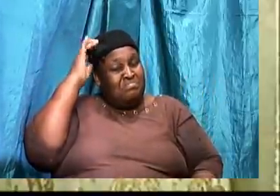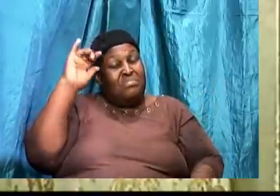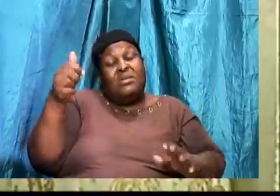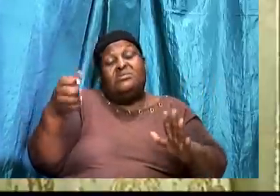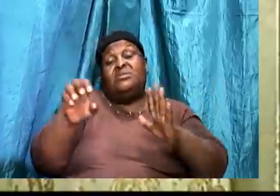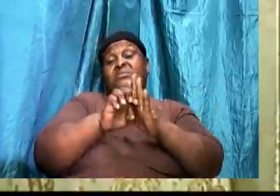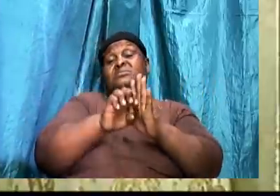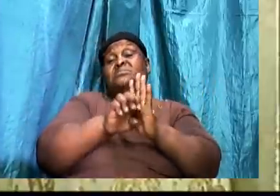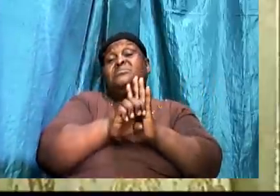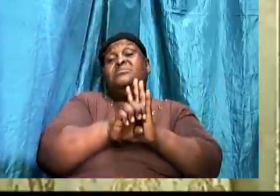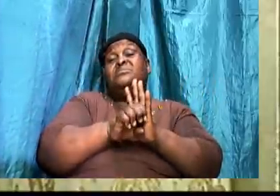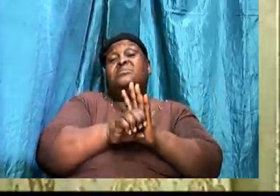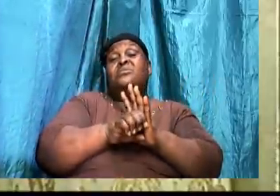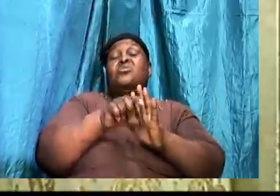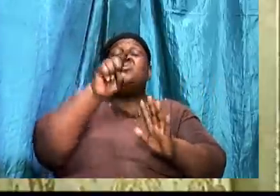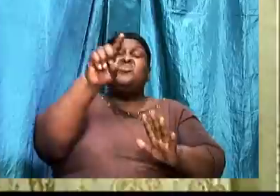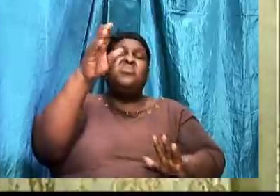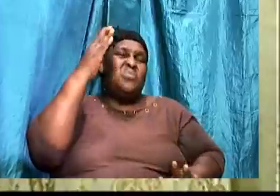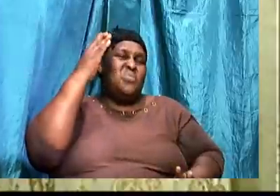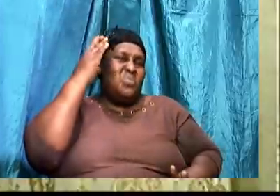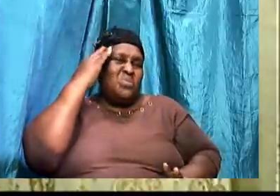You know that. If you.